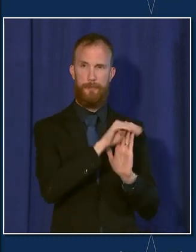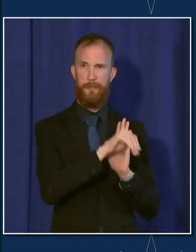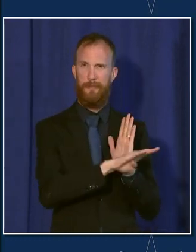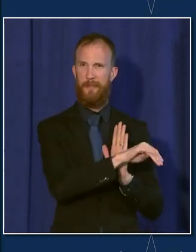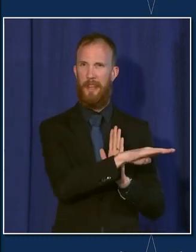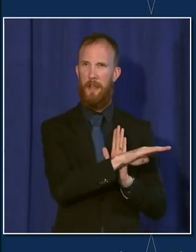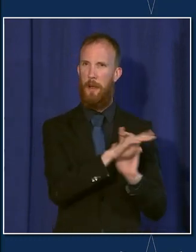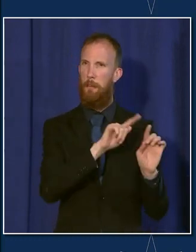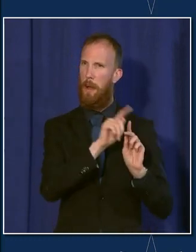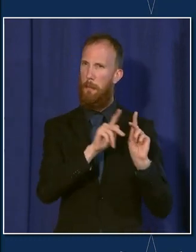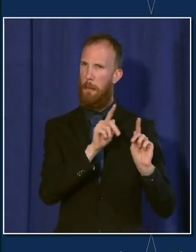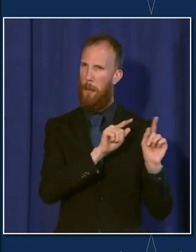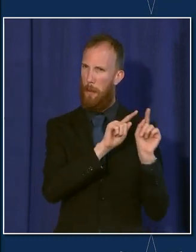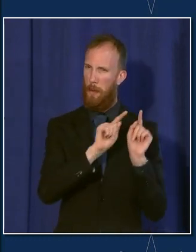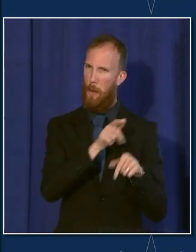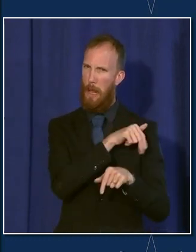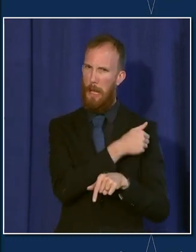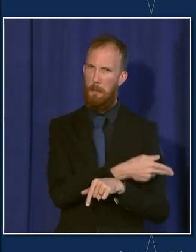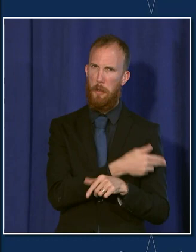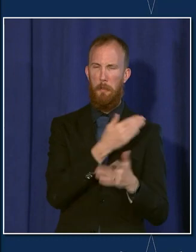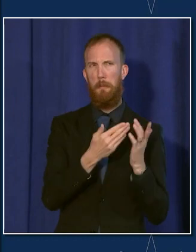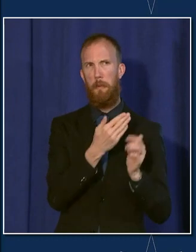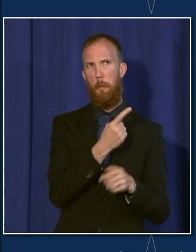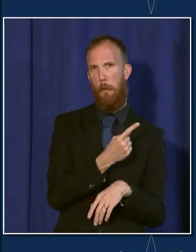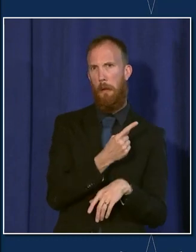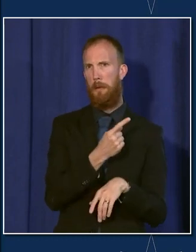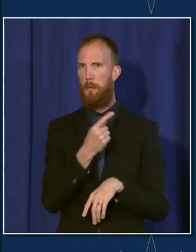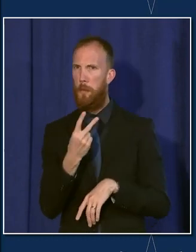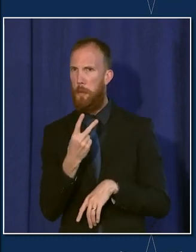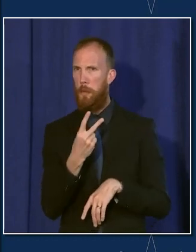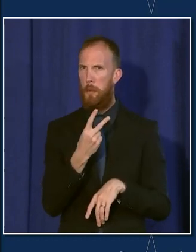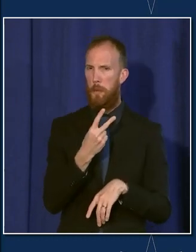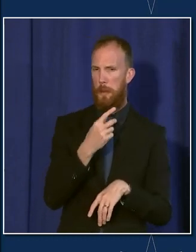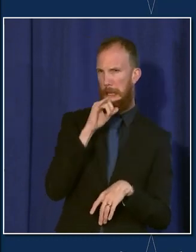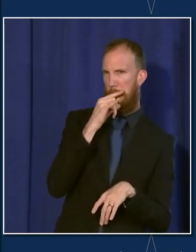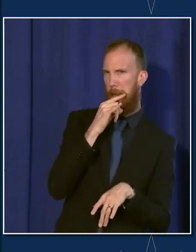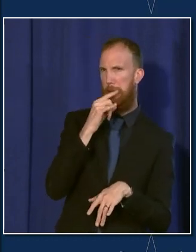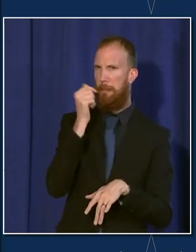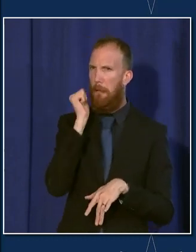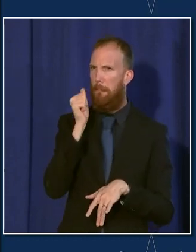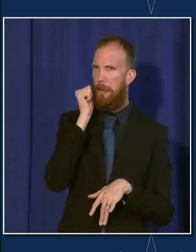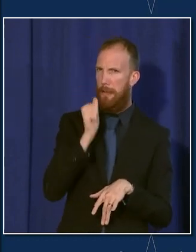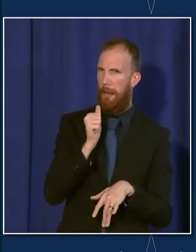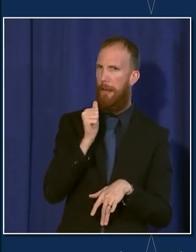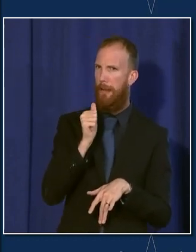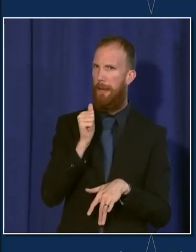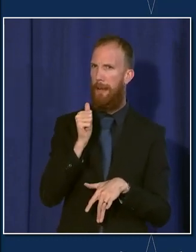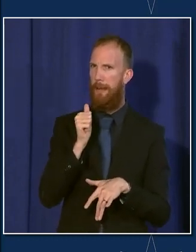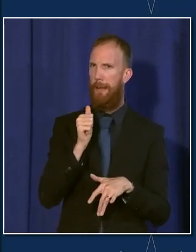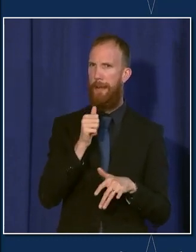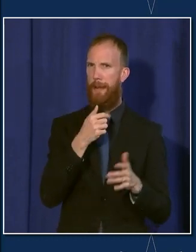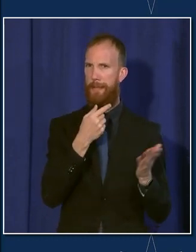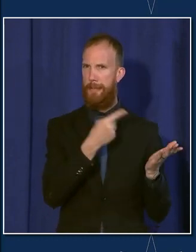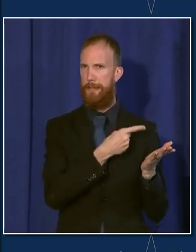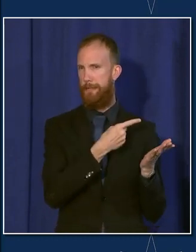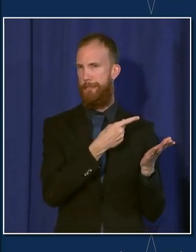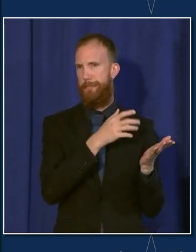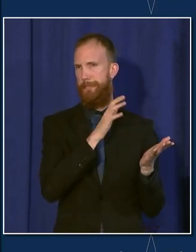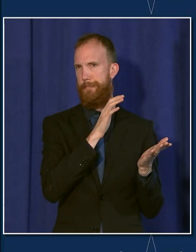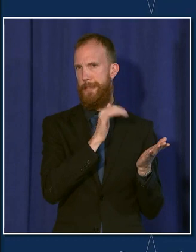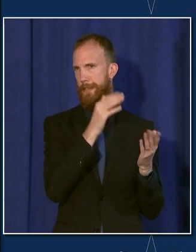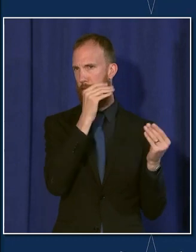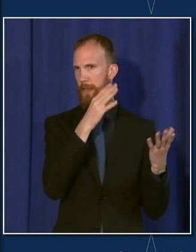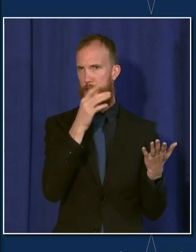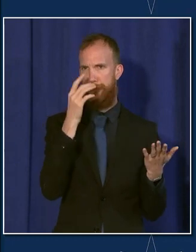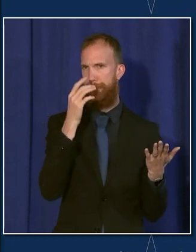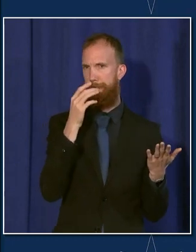one to two per day range at the peak, which matches our peak in Chicago in the November, December range,